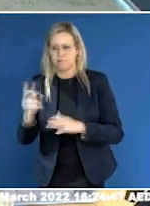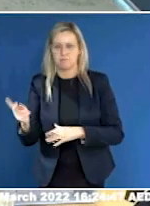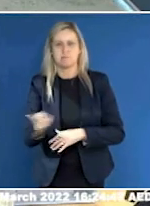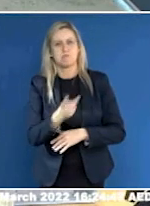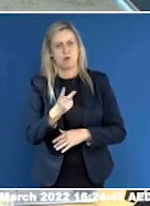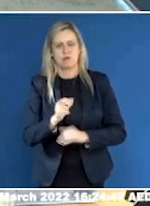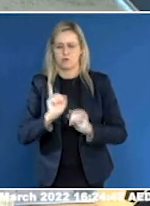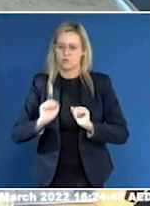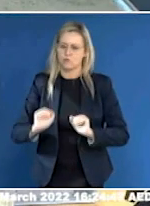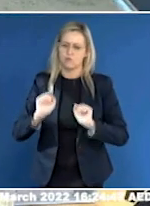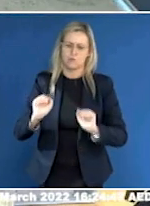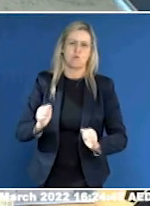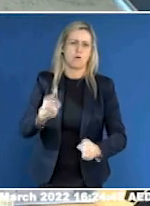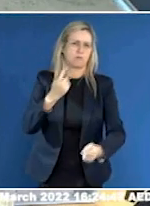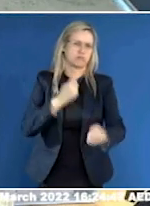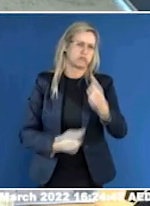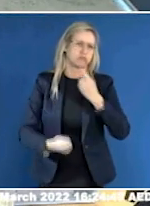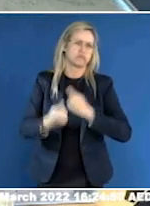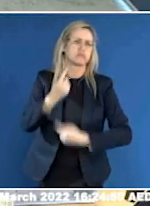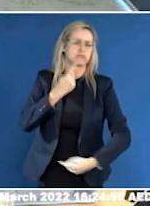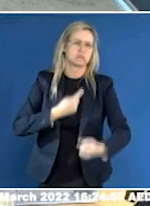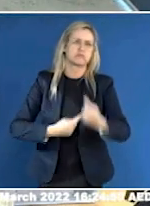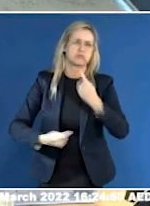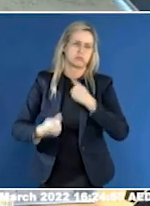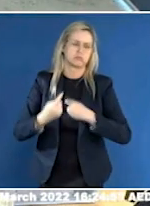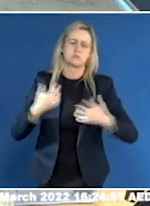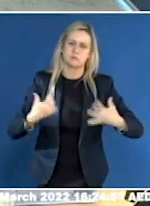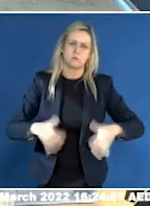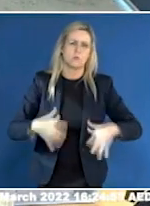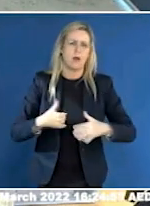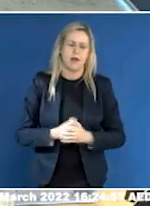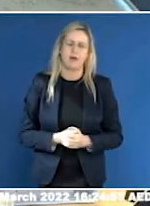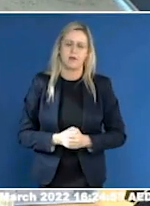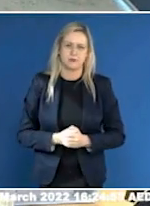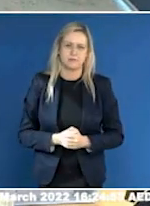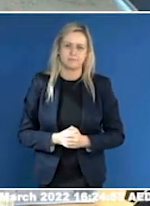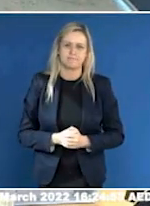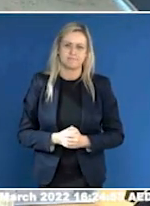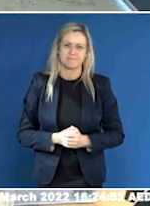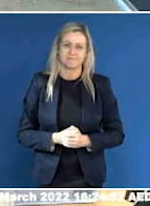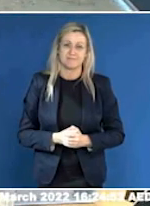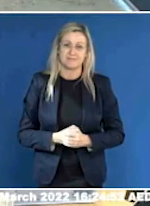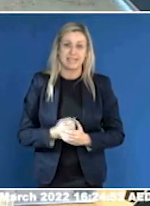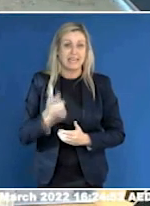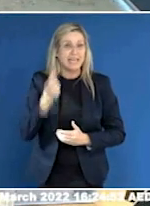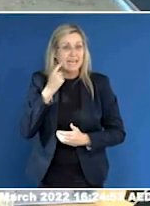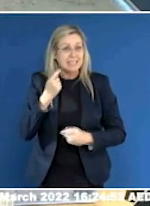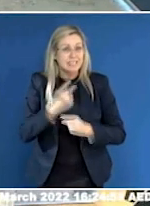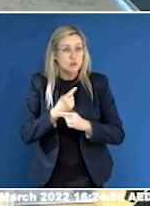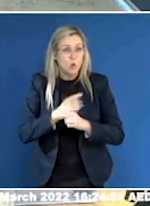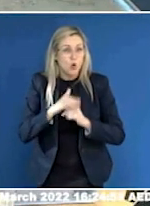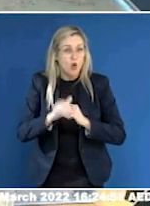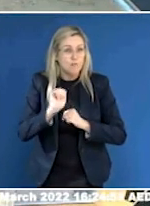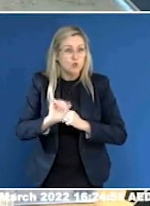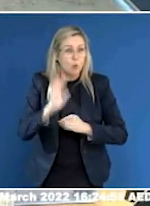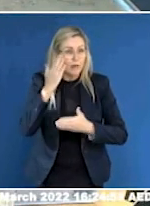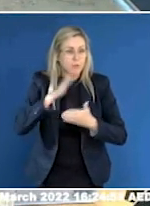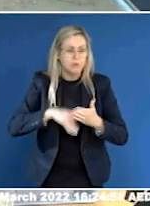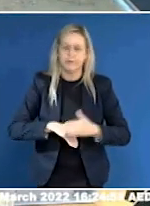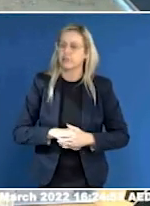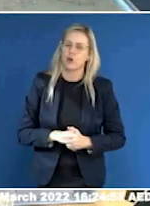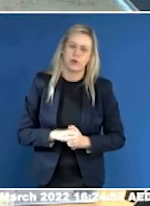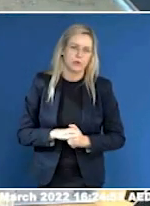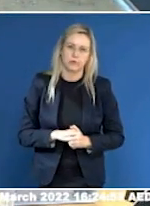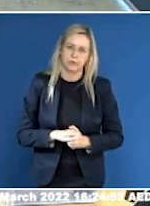you put into your presentation. We know it's not necessarily easy to do that in an environment such as this,